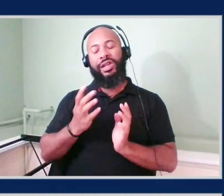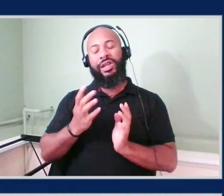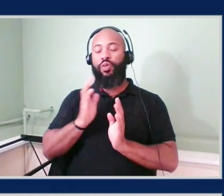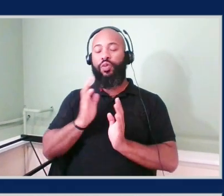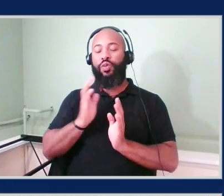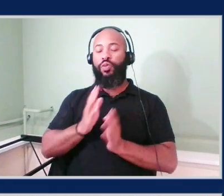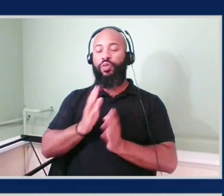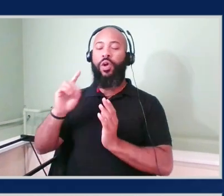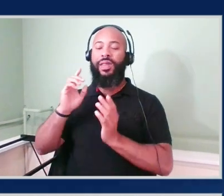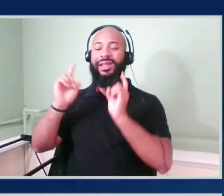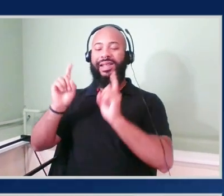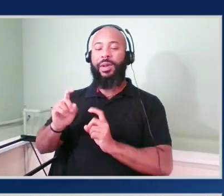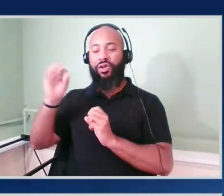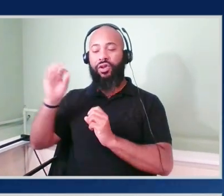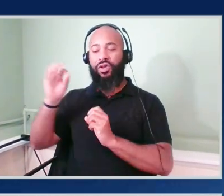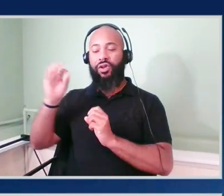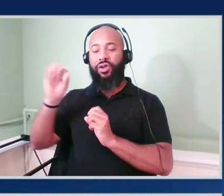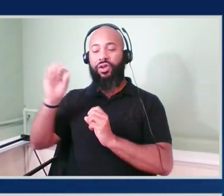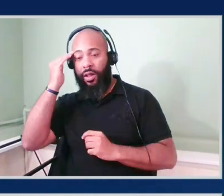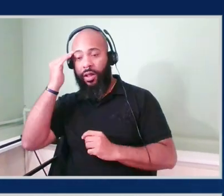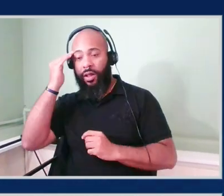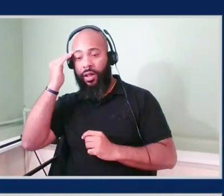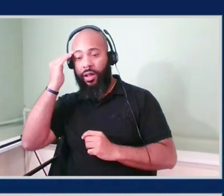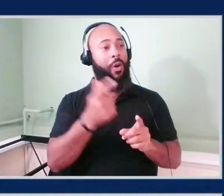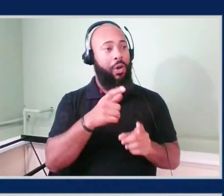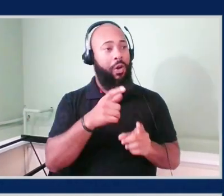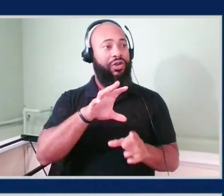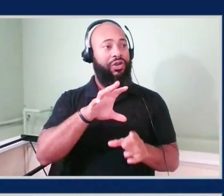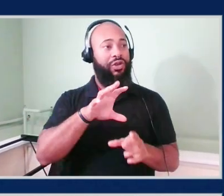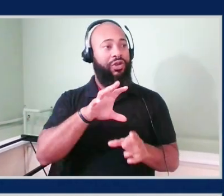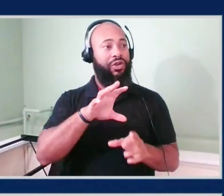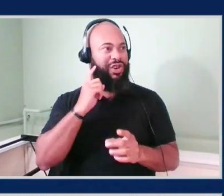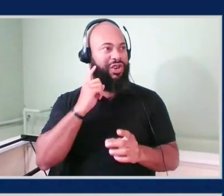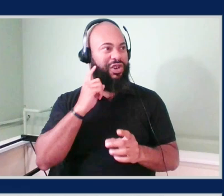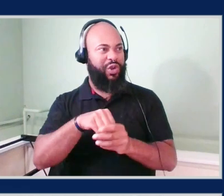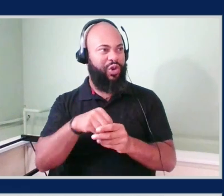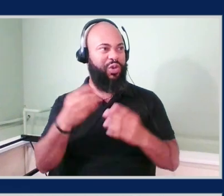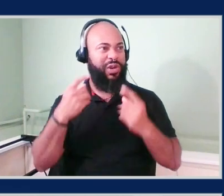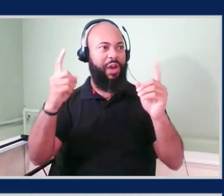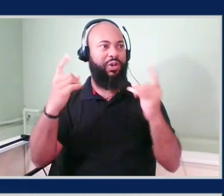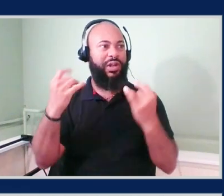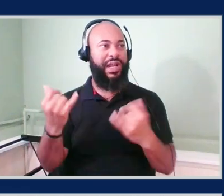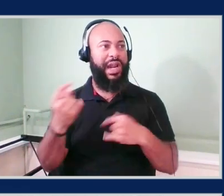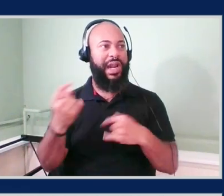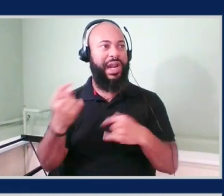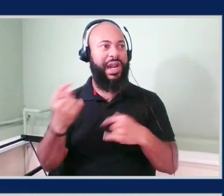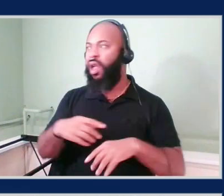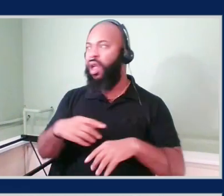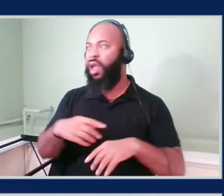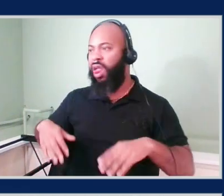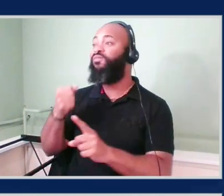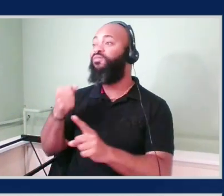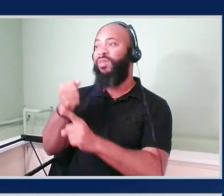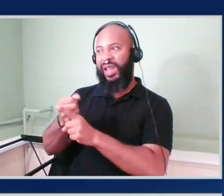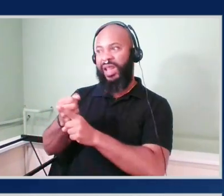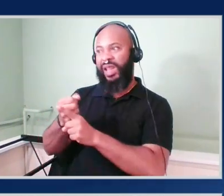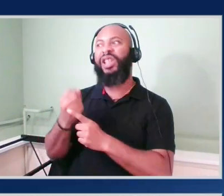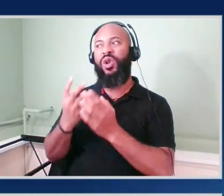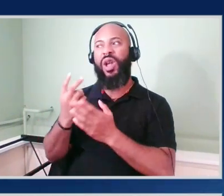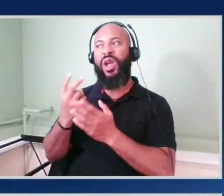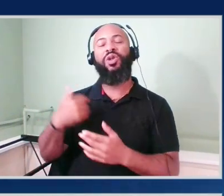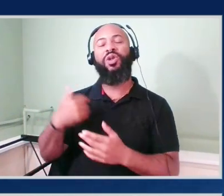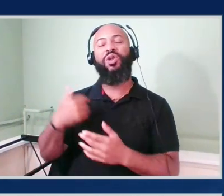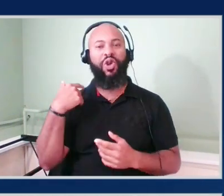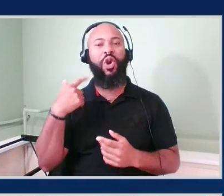All of them including, did you hear about the two that just got announced today? No, I did not. Yeah, it hit like a couple hours ago. So it's hot off the press. There's the